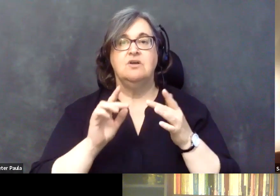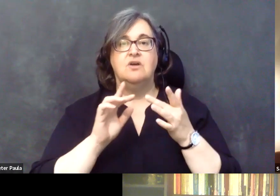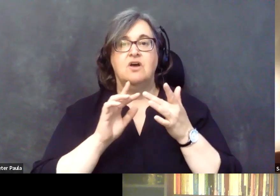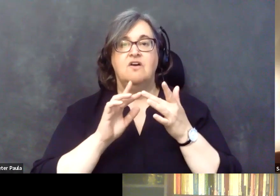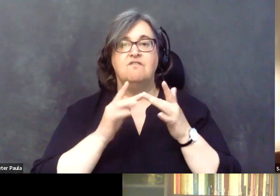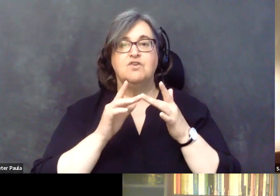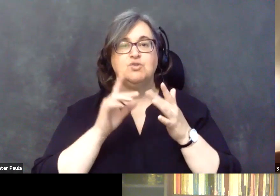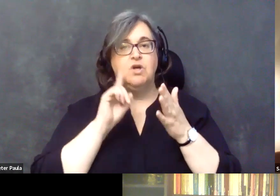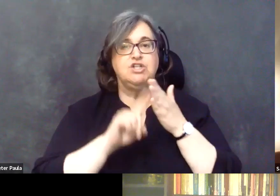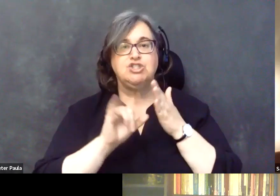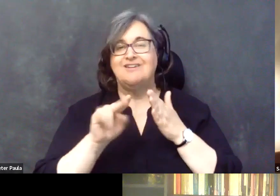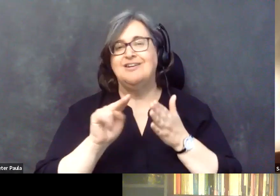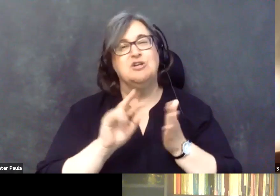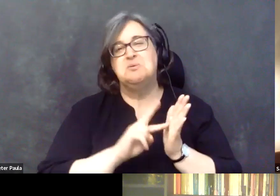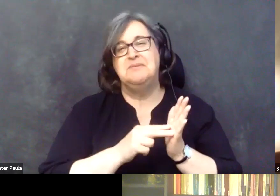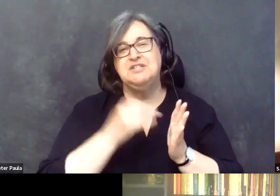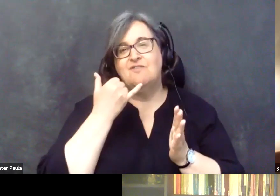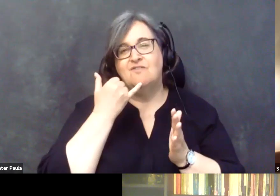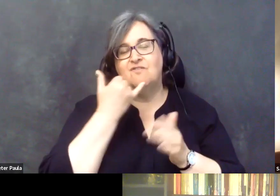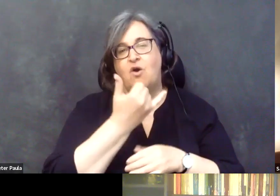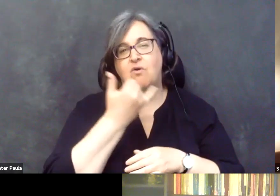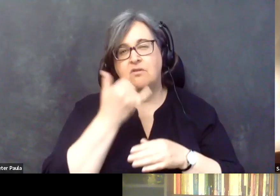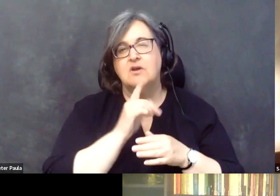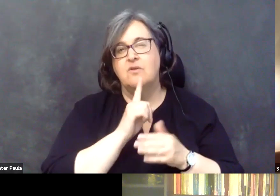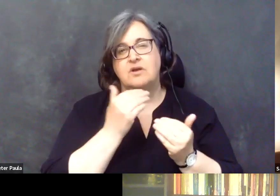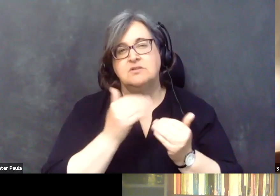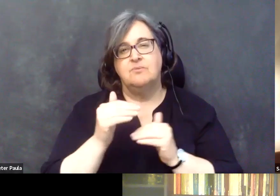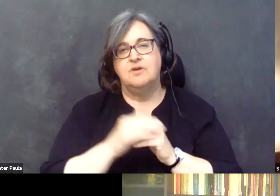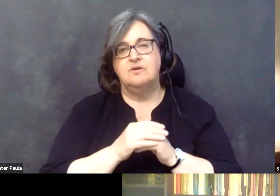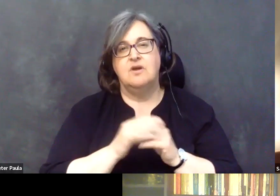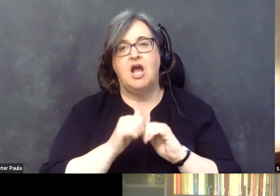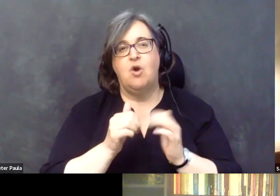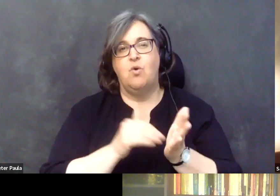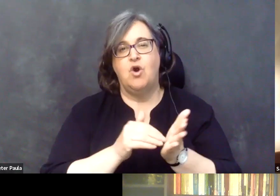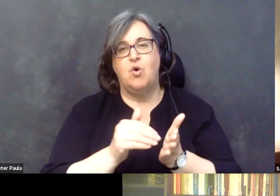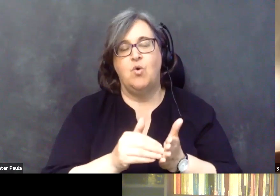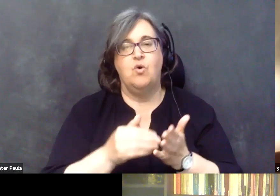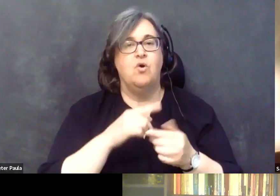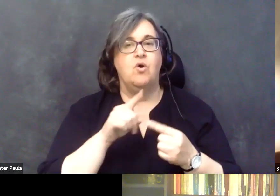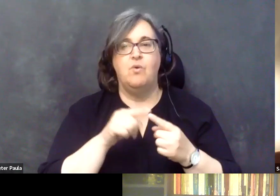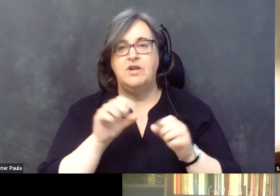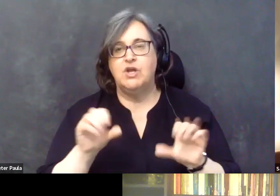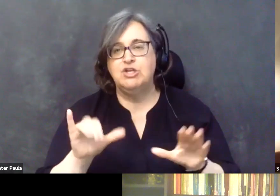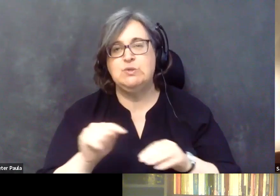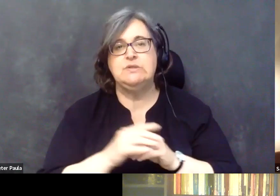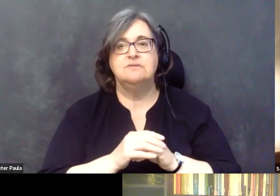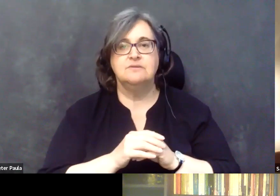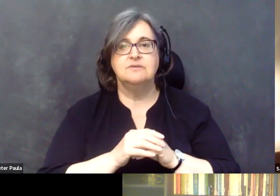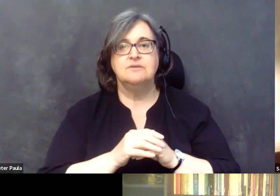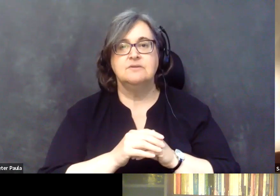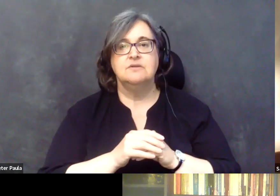phone call. And there's certain limitations to it, like how often or when it can be done or what's, what's